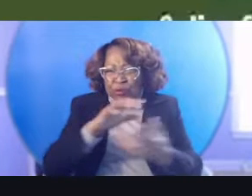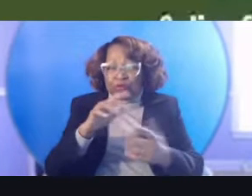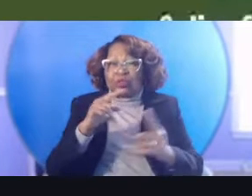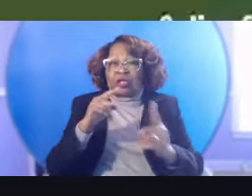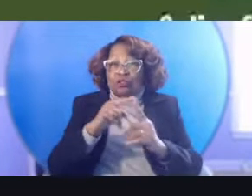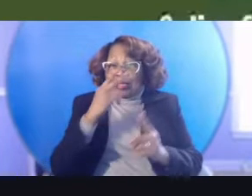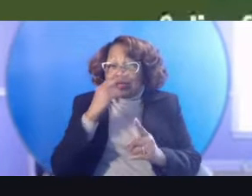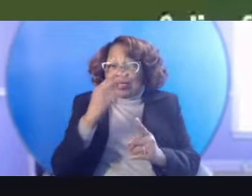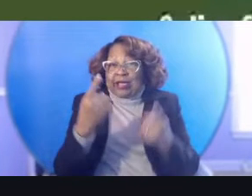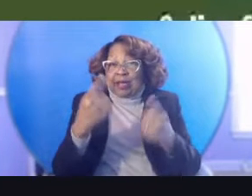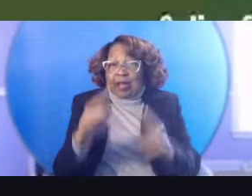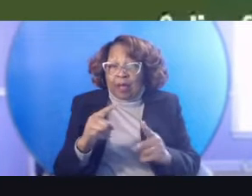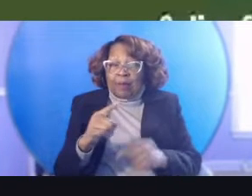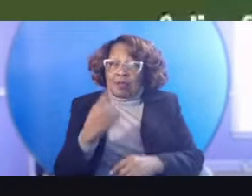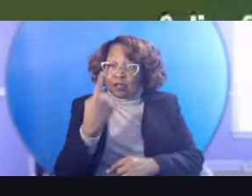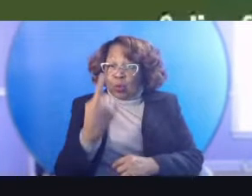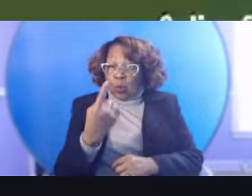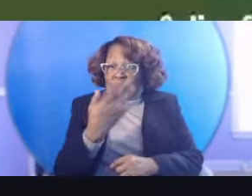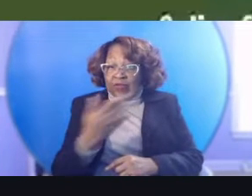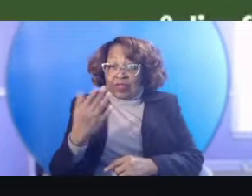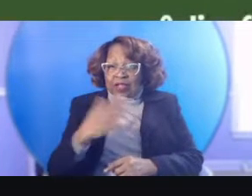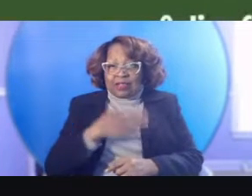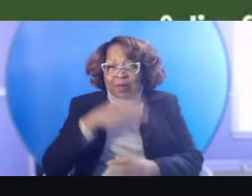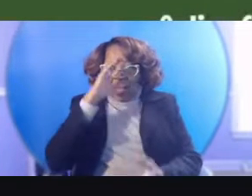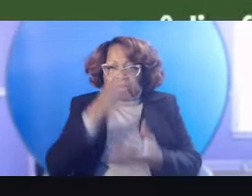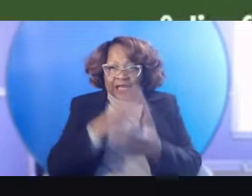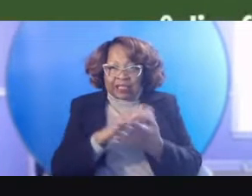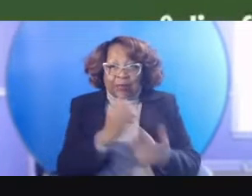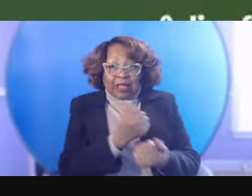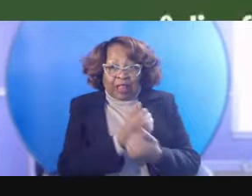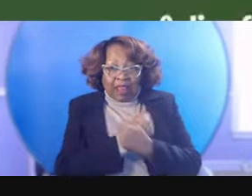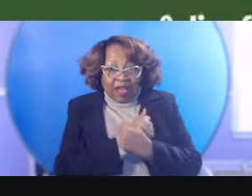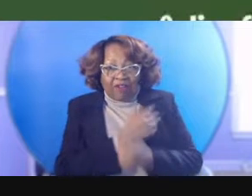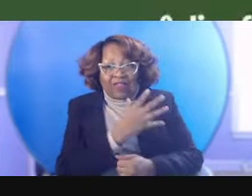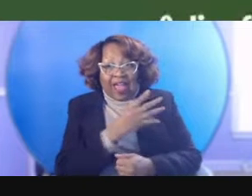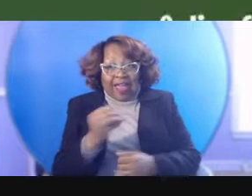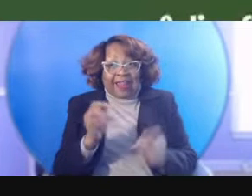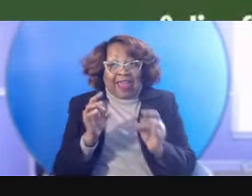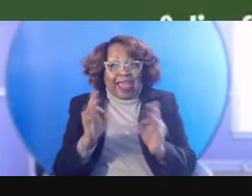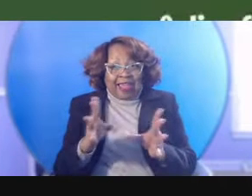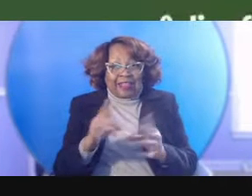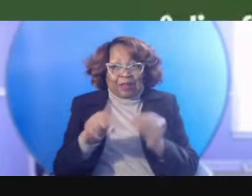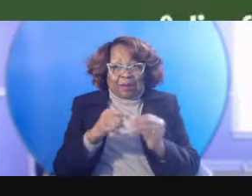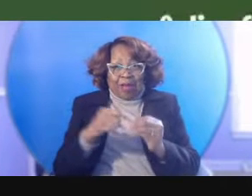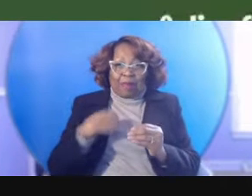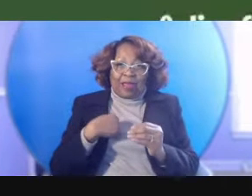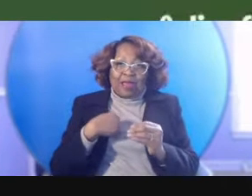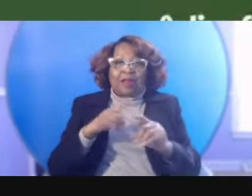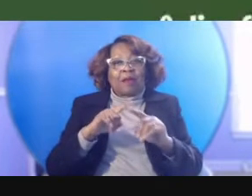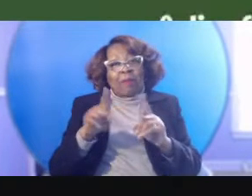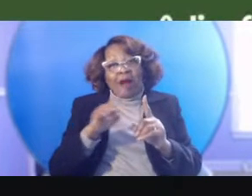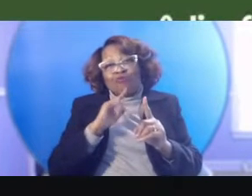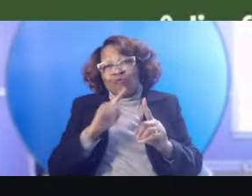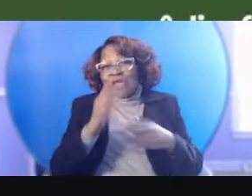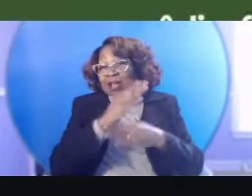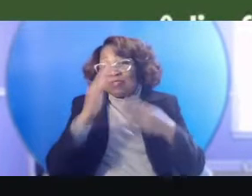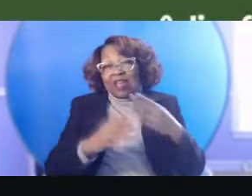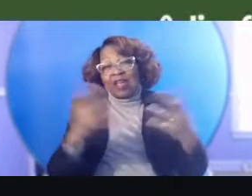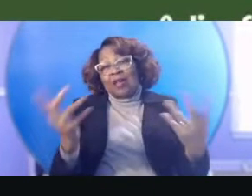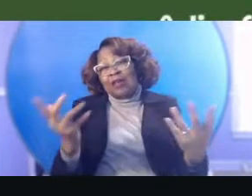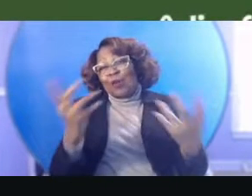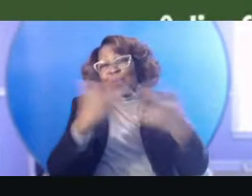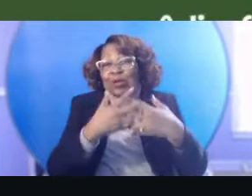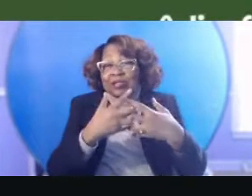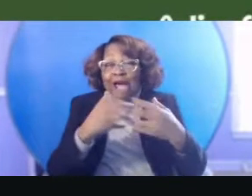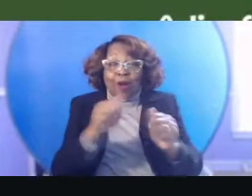it's one of the things that my husband both loves and probably hates about me, but it all works out in the end. And we all end up